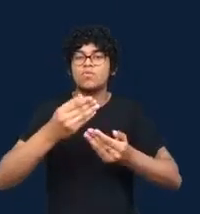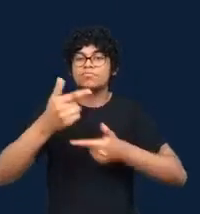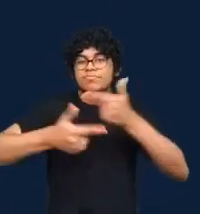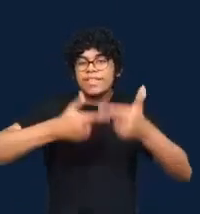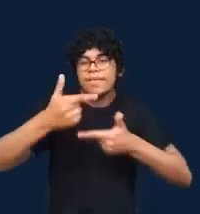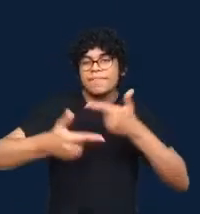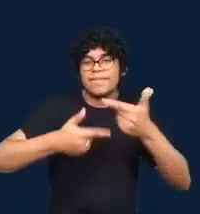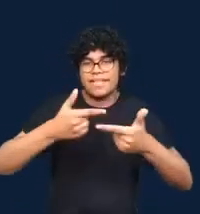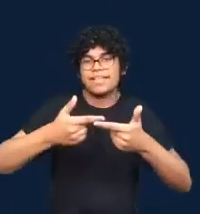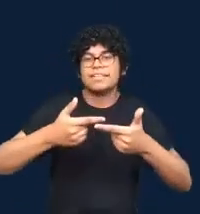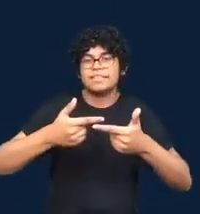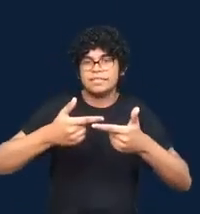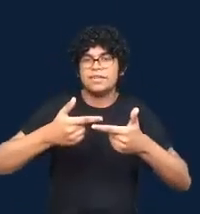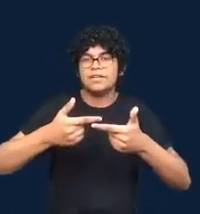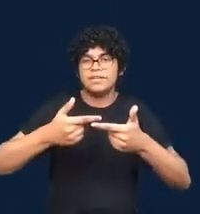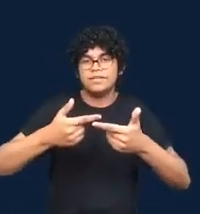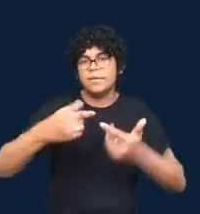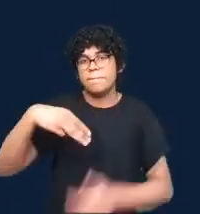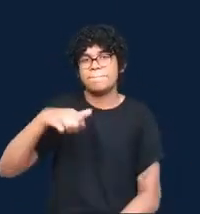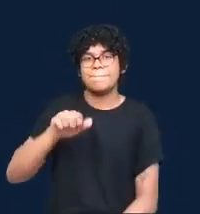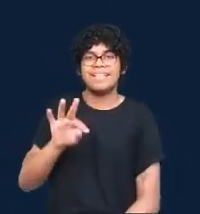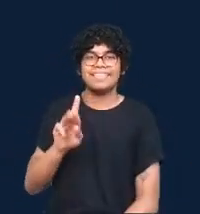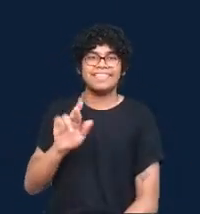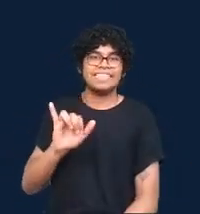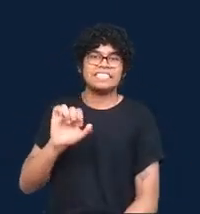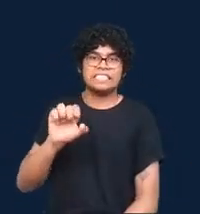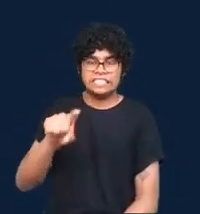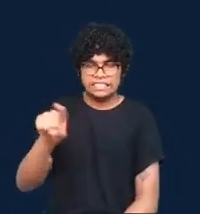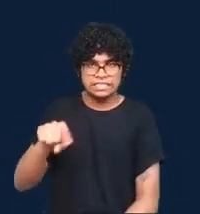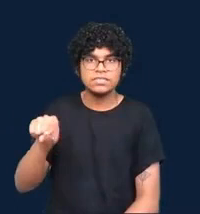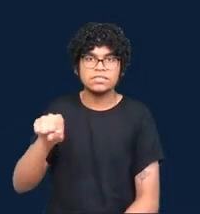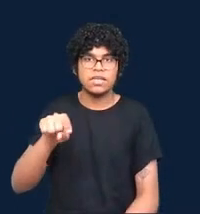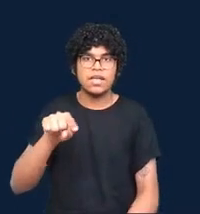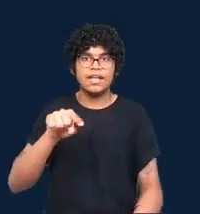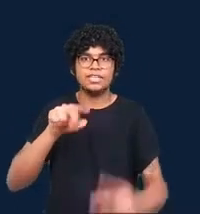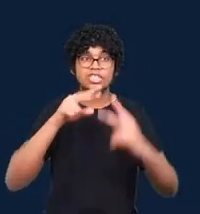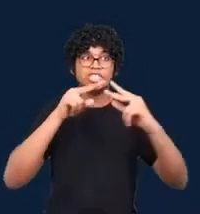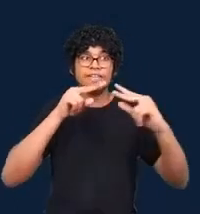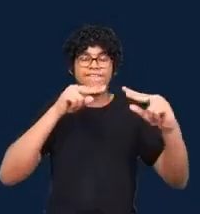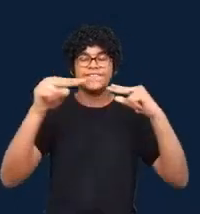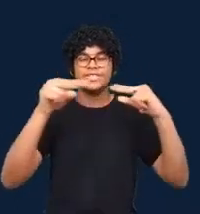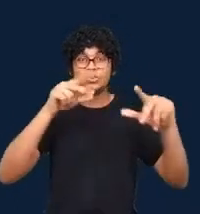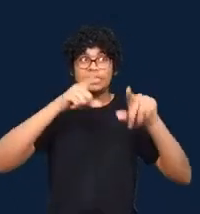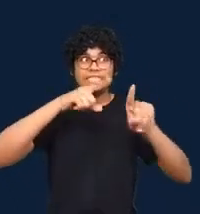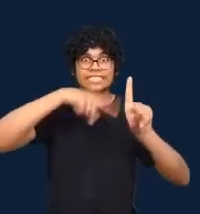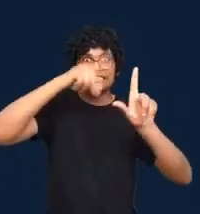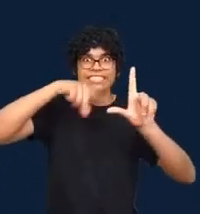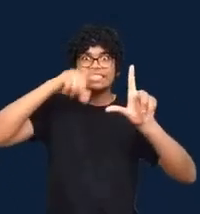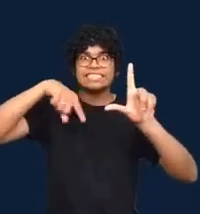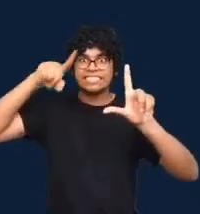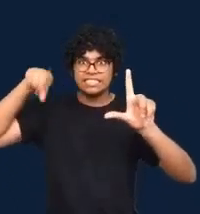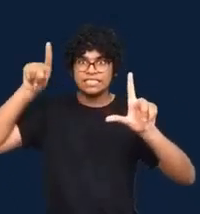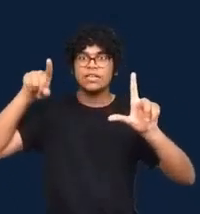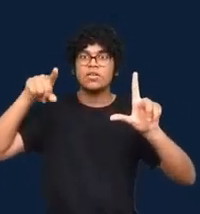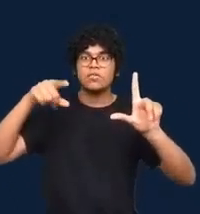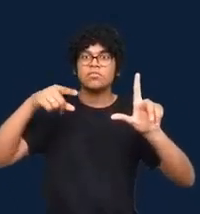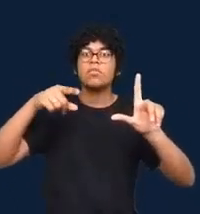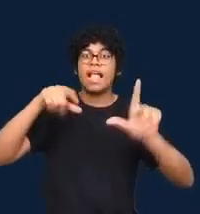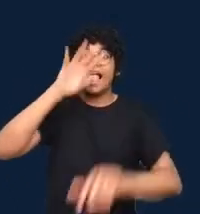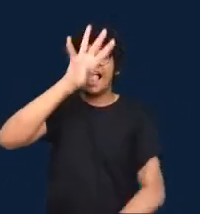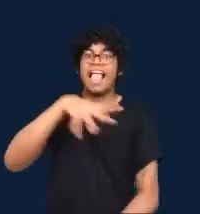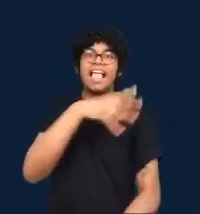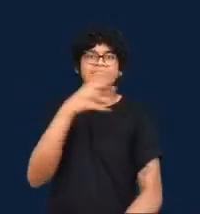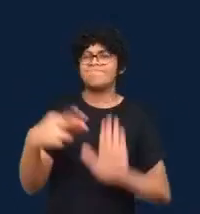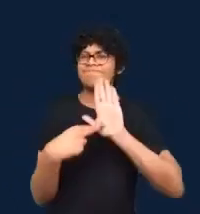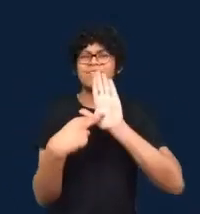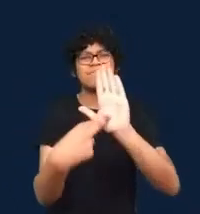are not really met with this dispassionate rational interpretation that we expect from engagements with data, but they are met